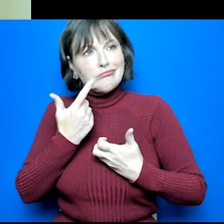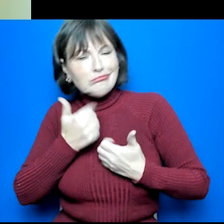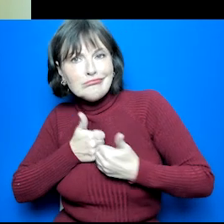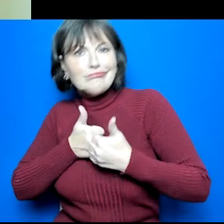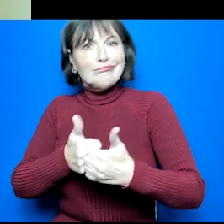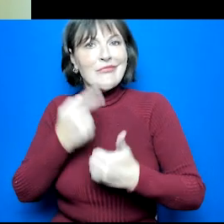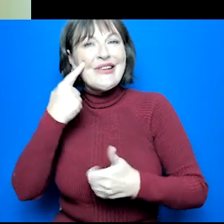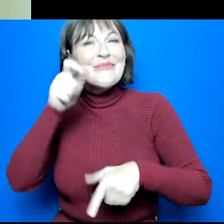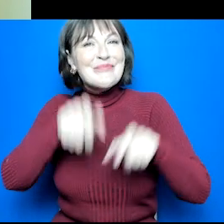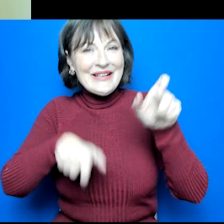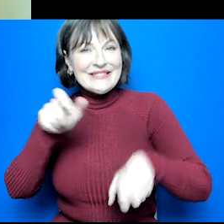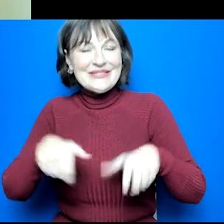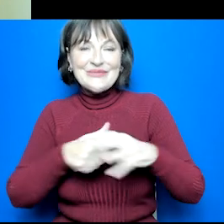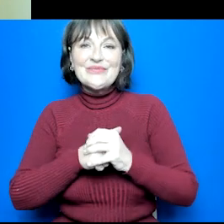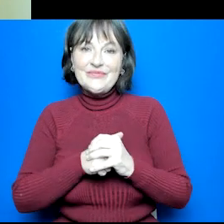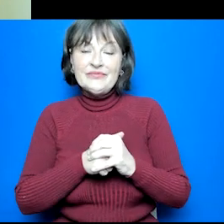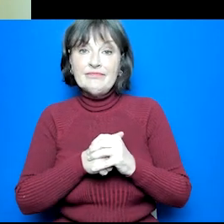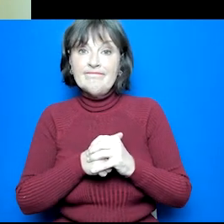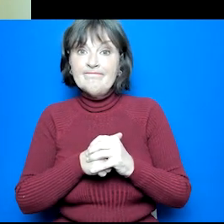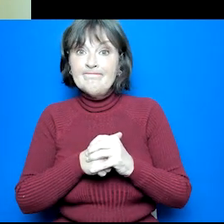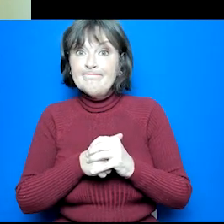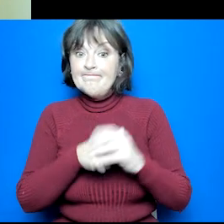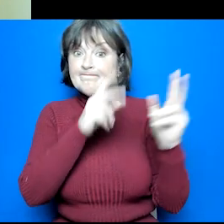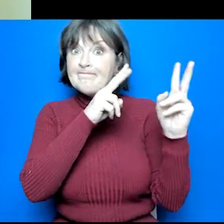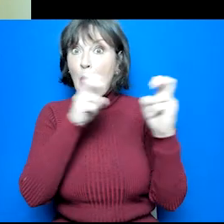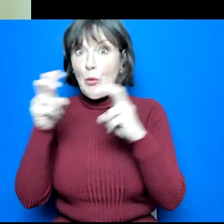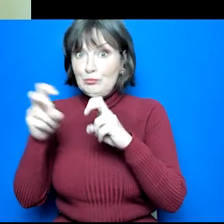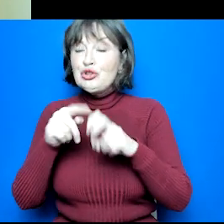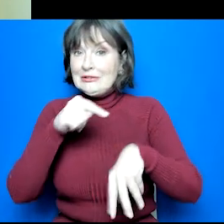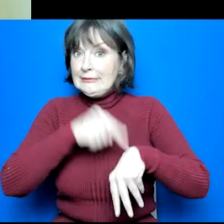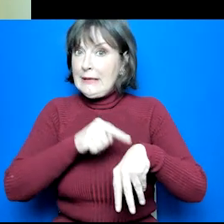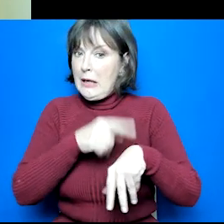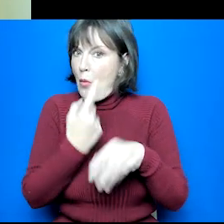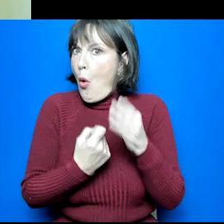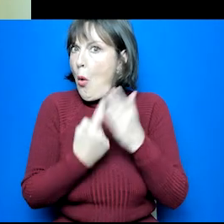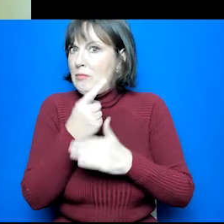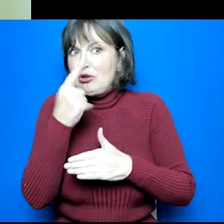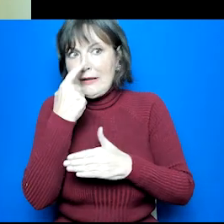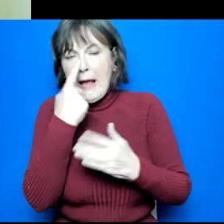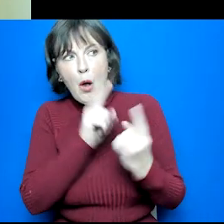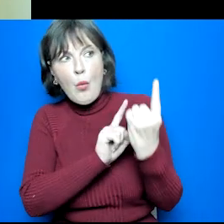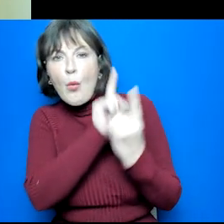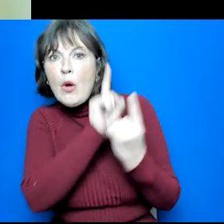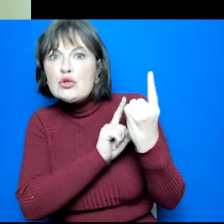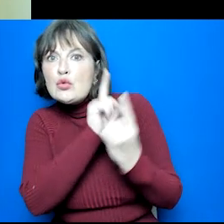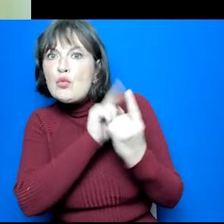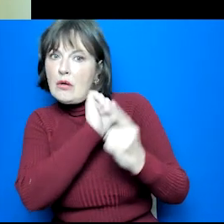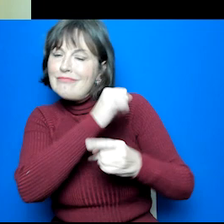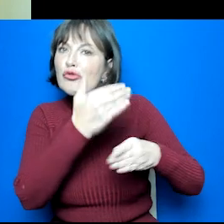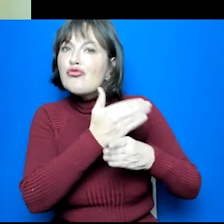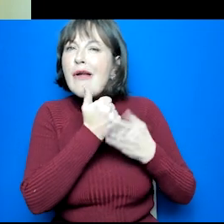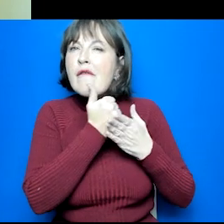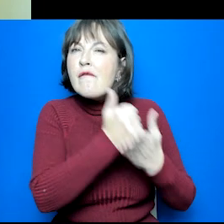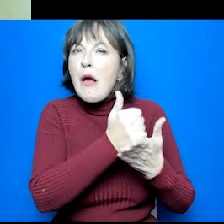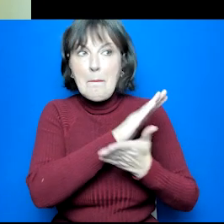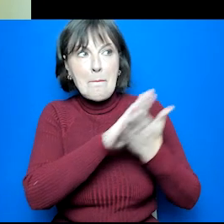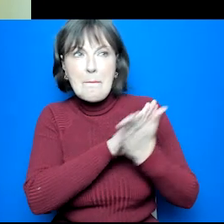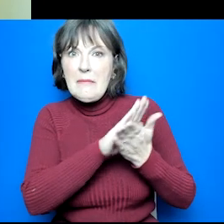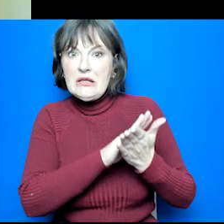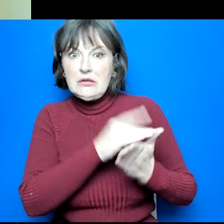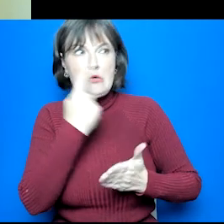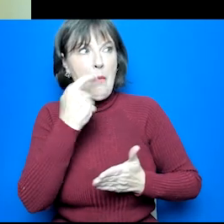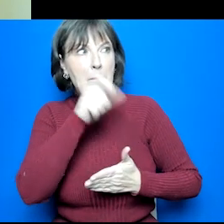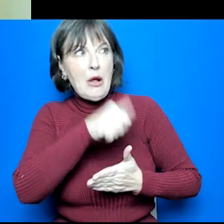At option choice time, there is the chance for them to have a one-to-one conversation with their careers advisor to make sure they know about and most